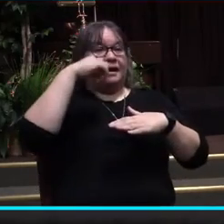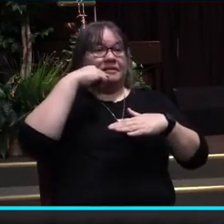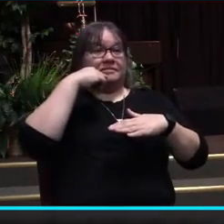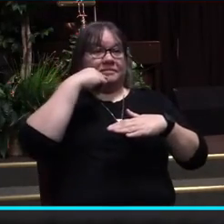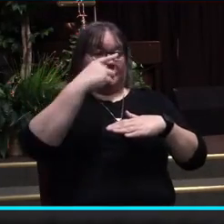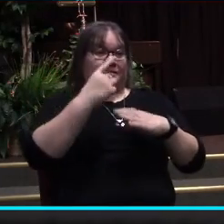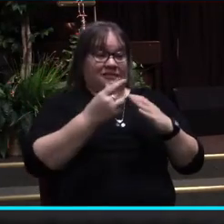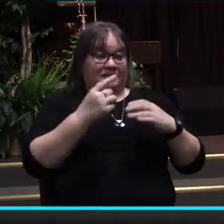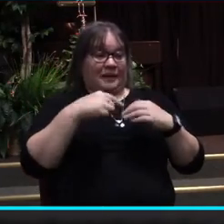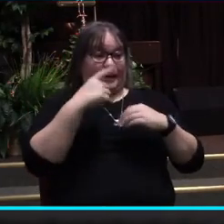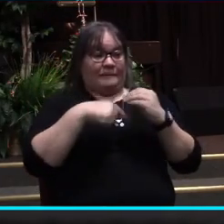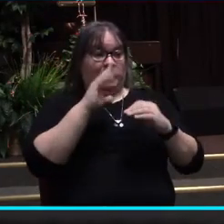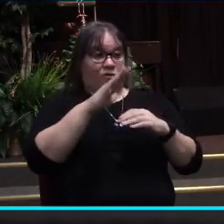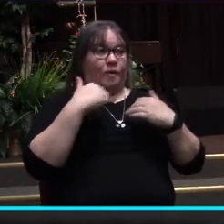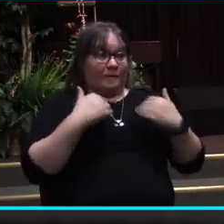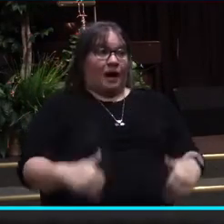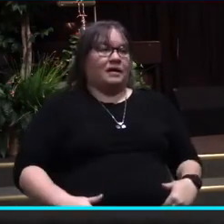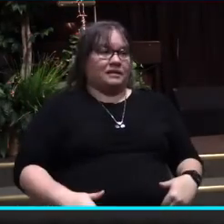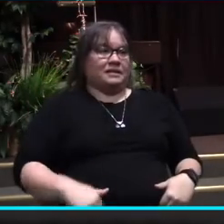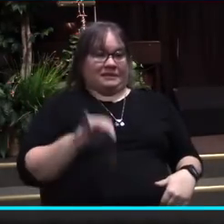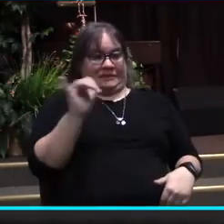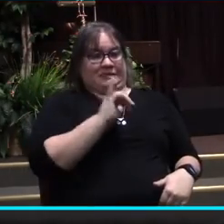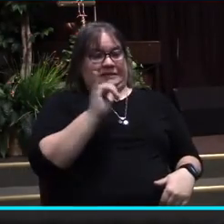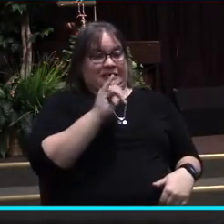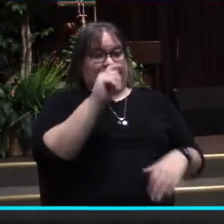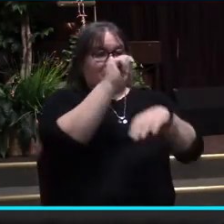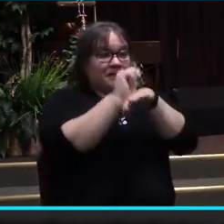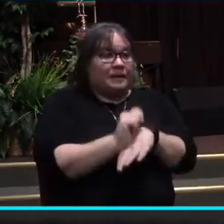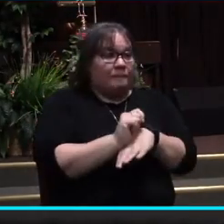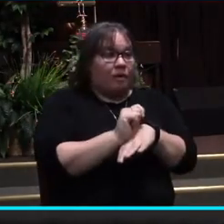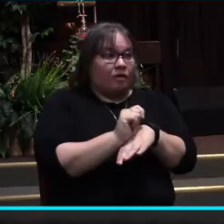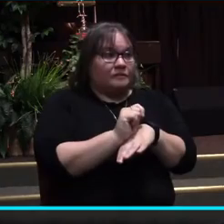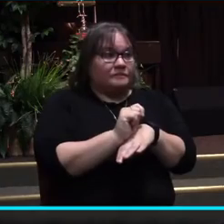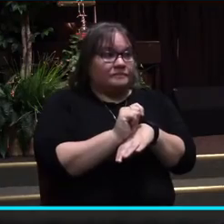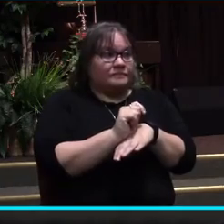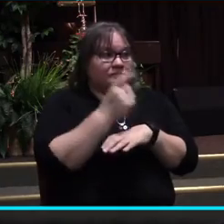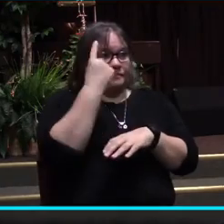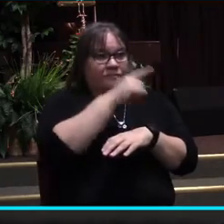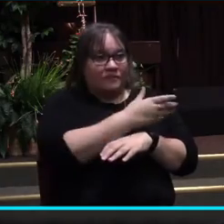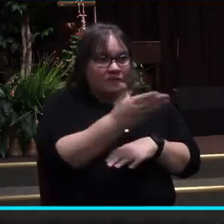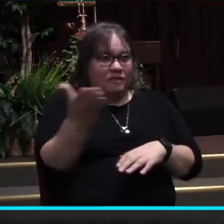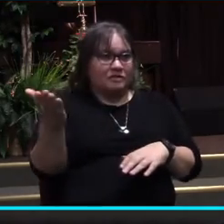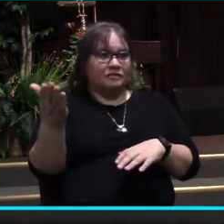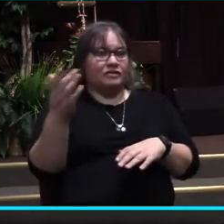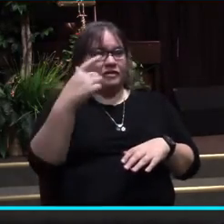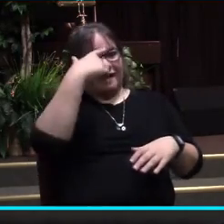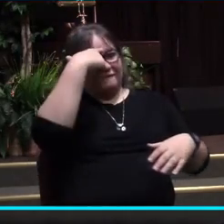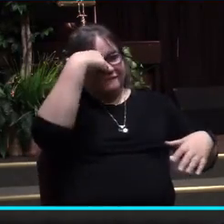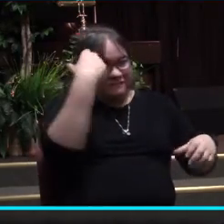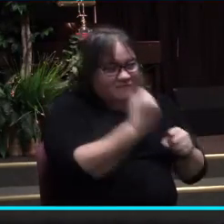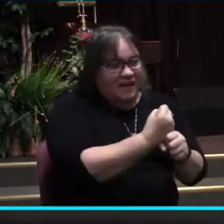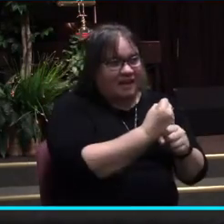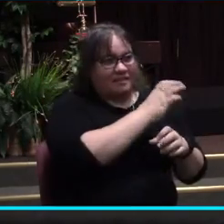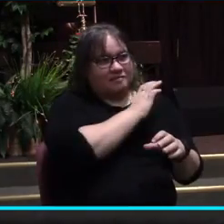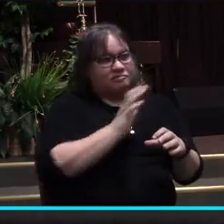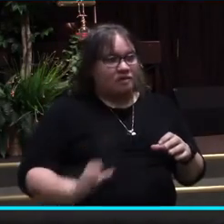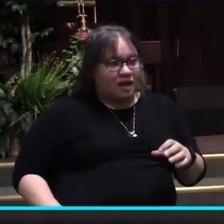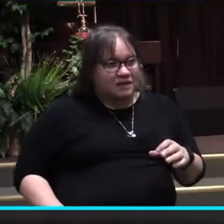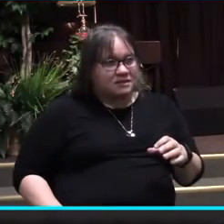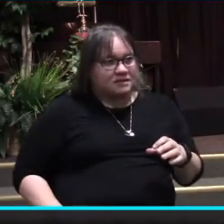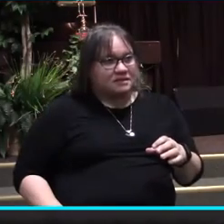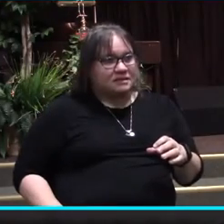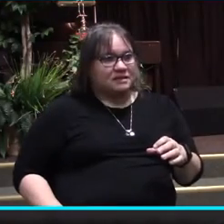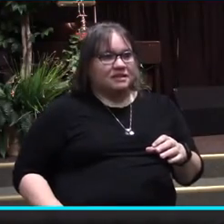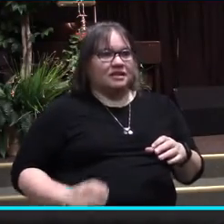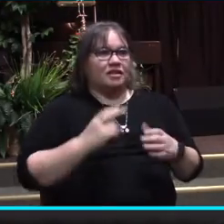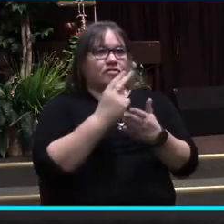body. It is a temple. And for those of you who have put your faith in Christ, the